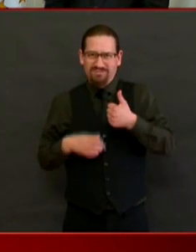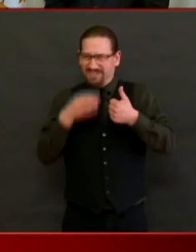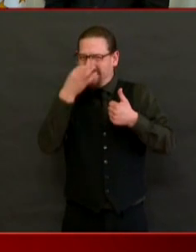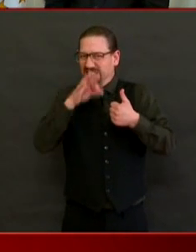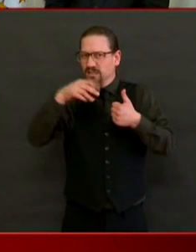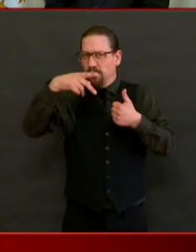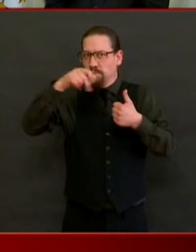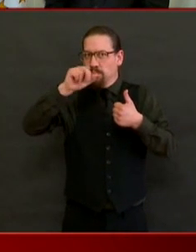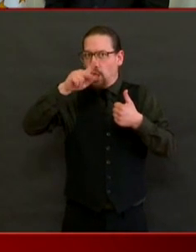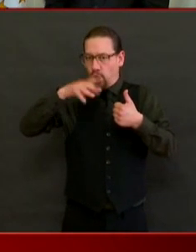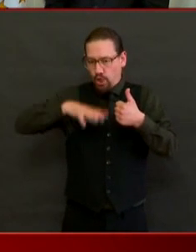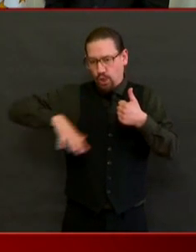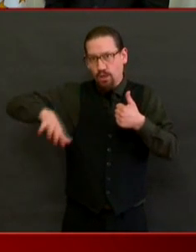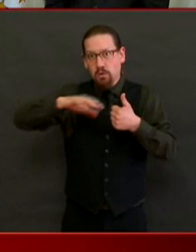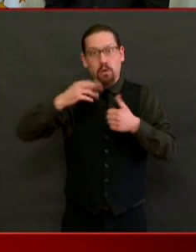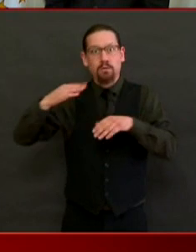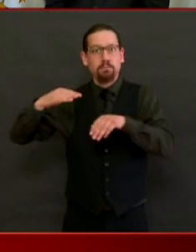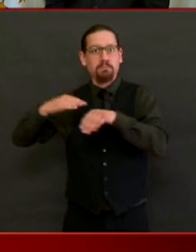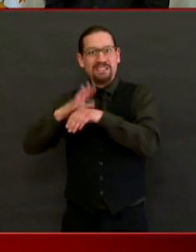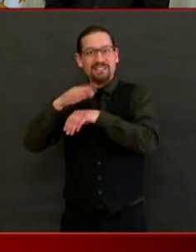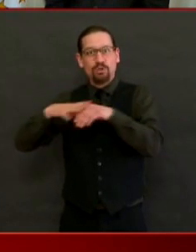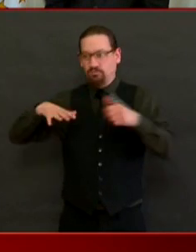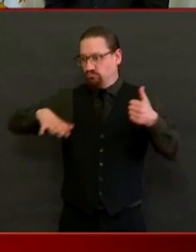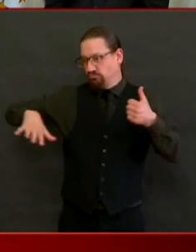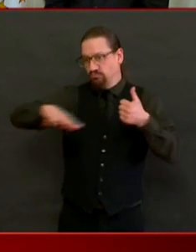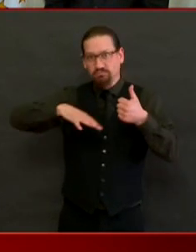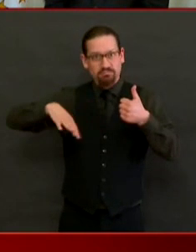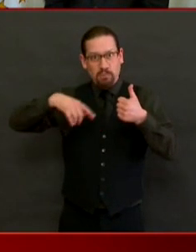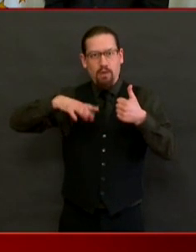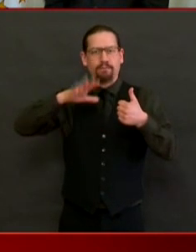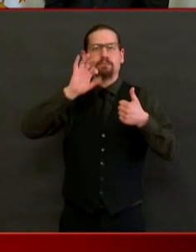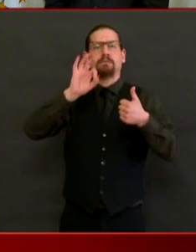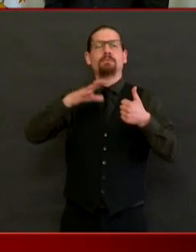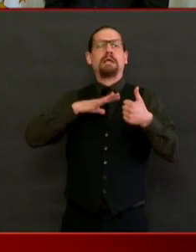The mayor of Providence has taken a different approach here in Providence.